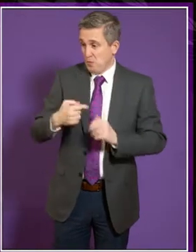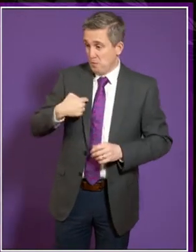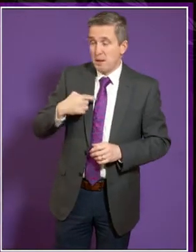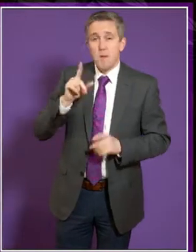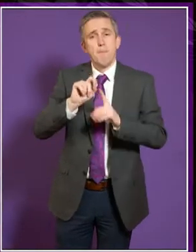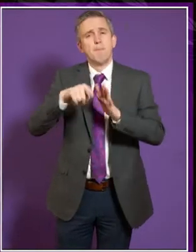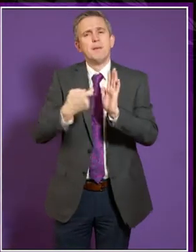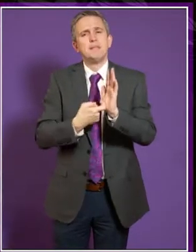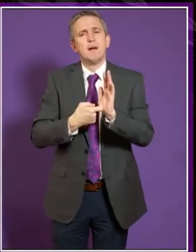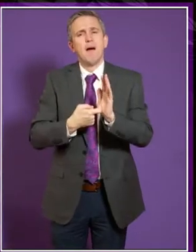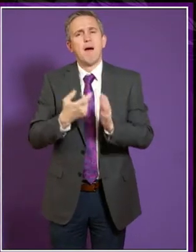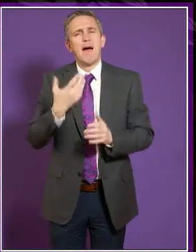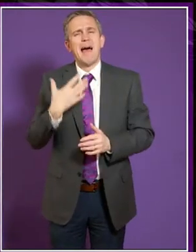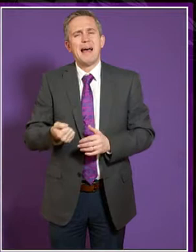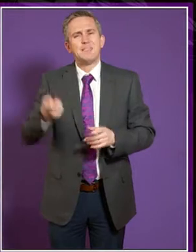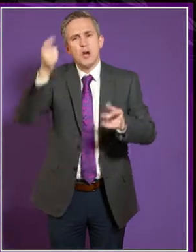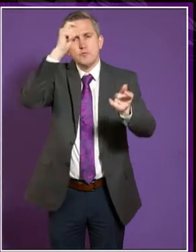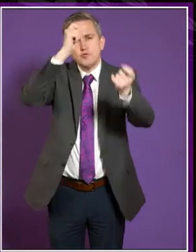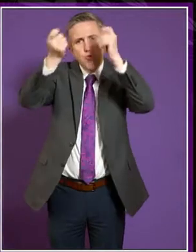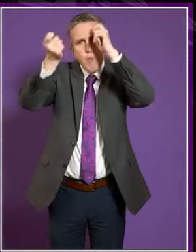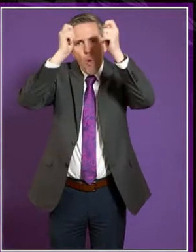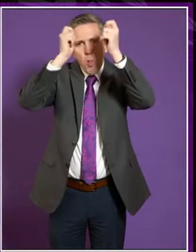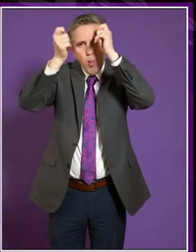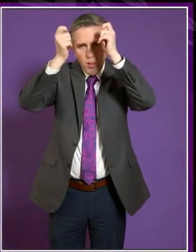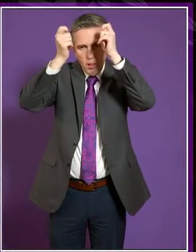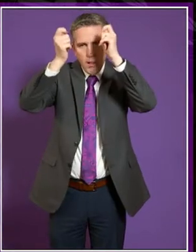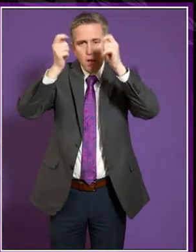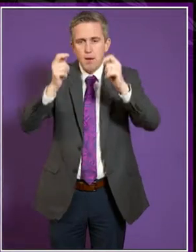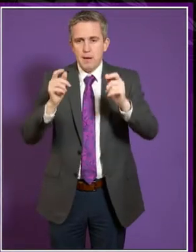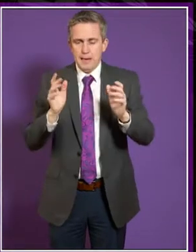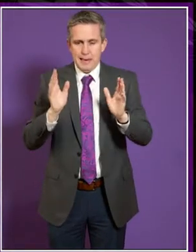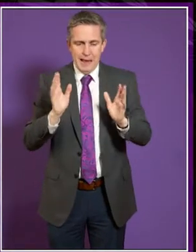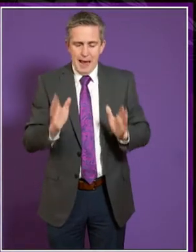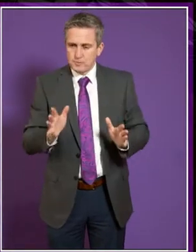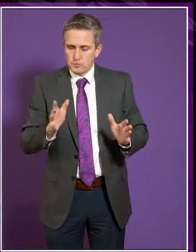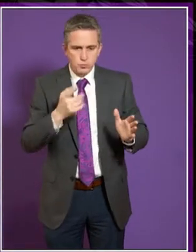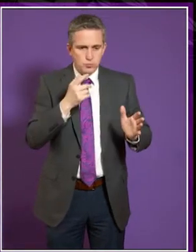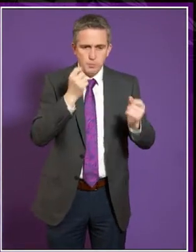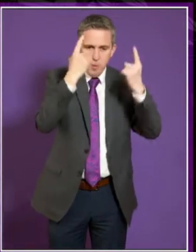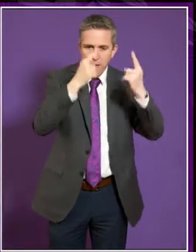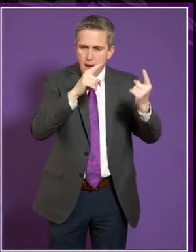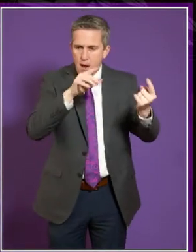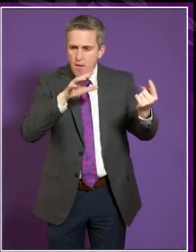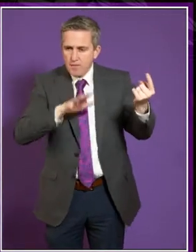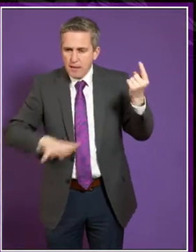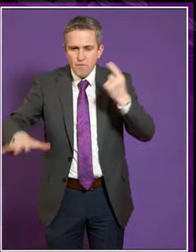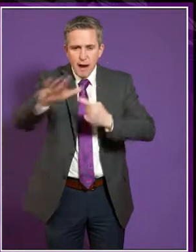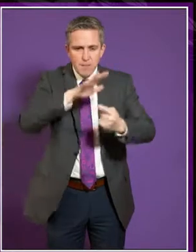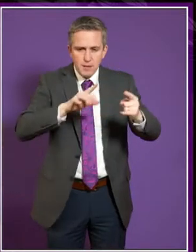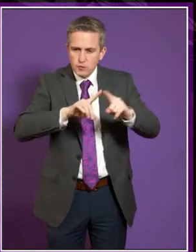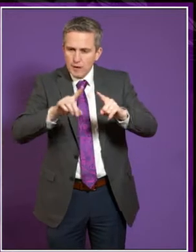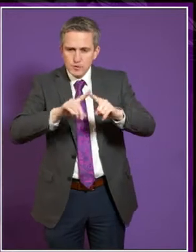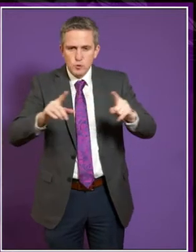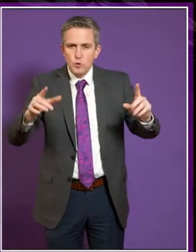has this dual role of both kind of joining things up and spreading good practice and being a critical friend. But